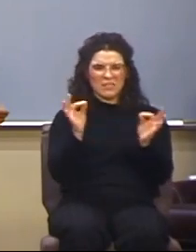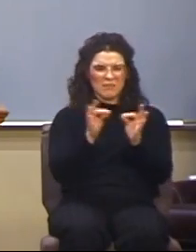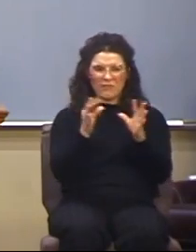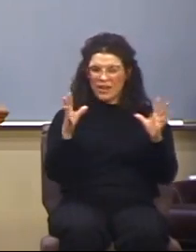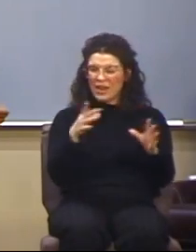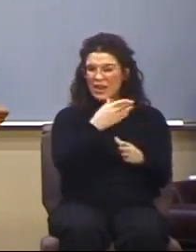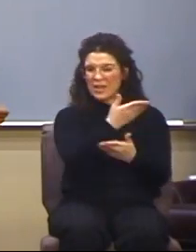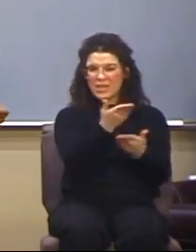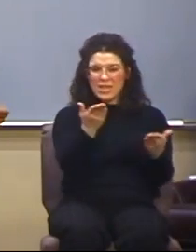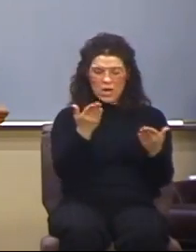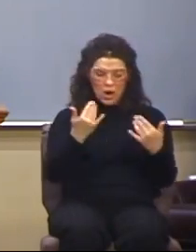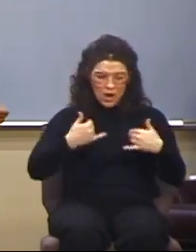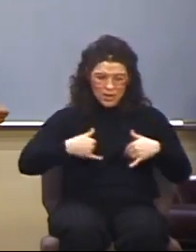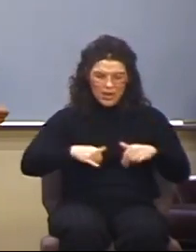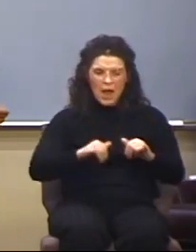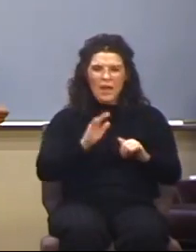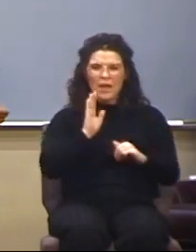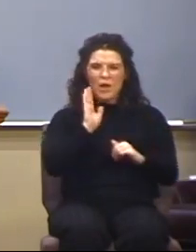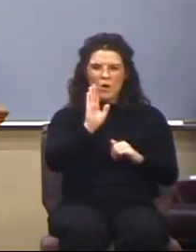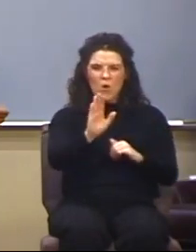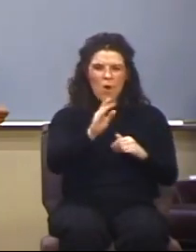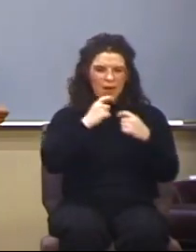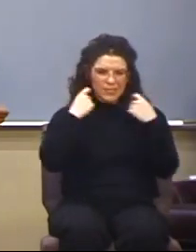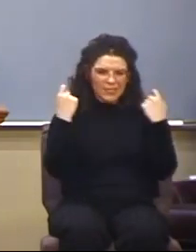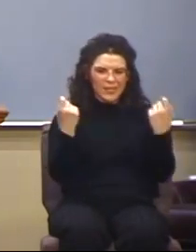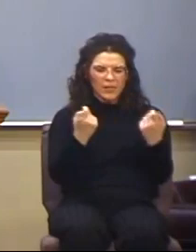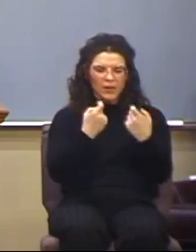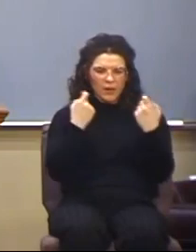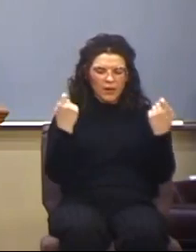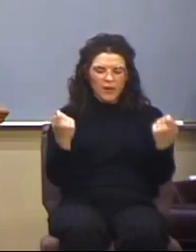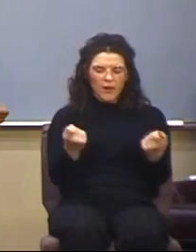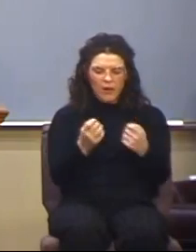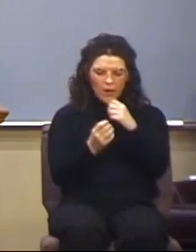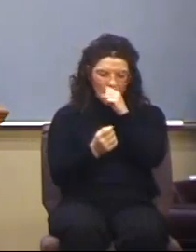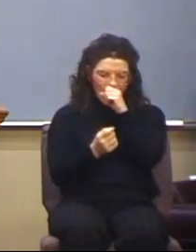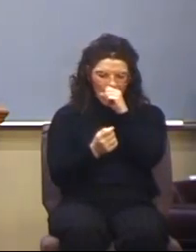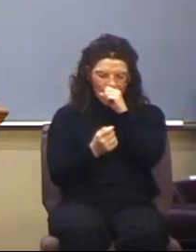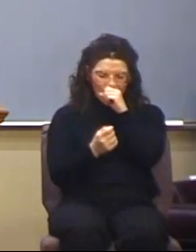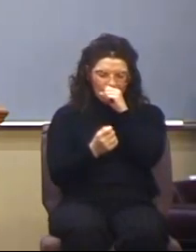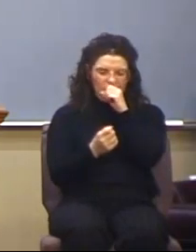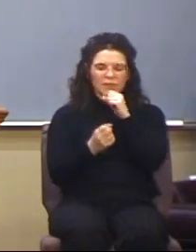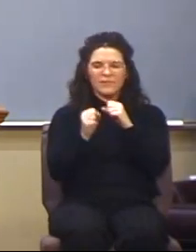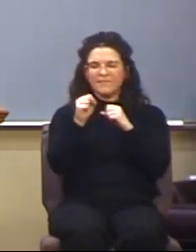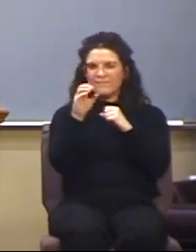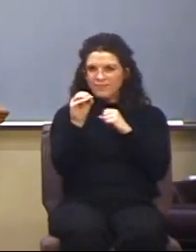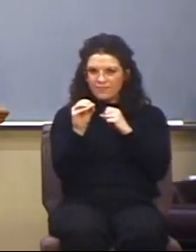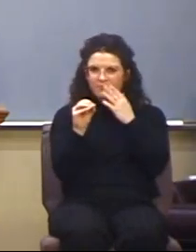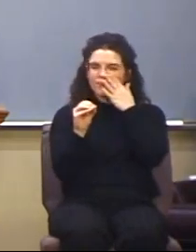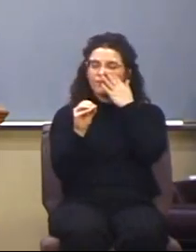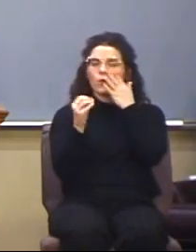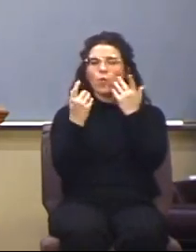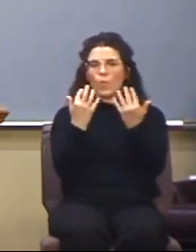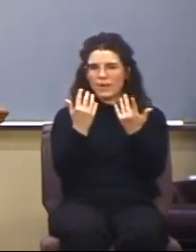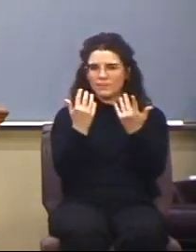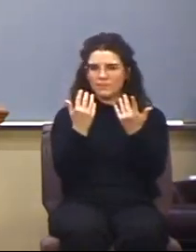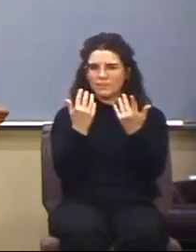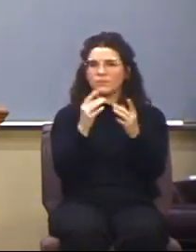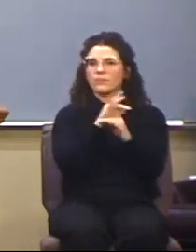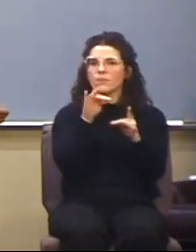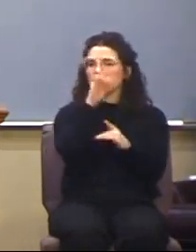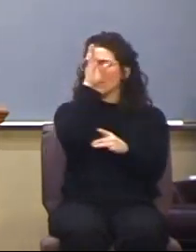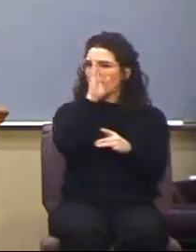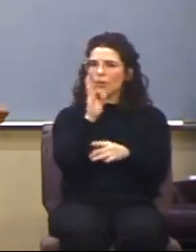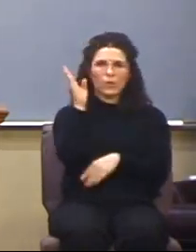are yet in your sins. So, wait a minute. The Spirit of God, it would